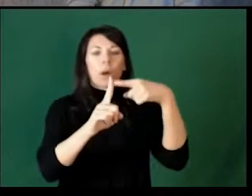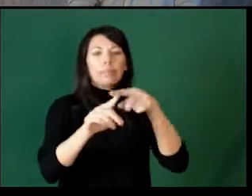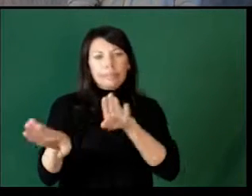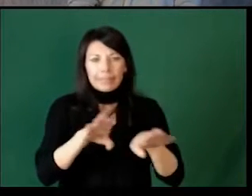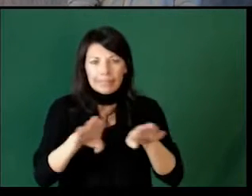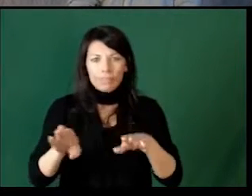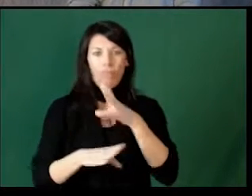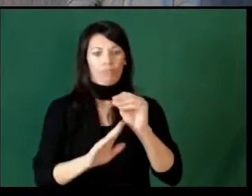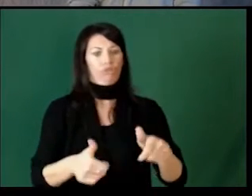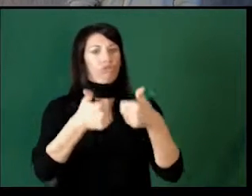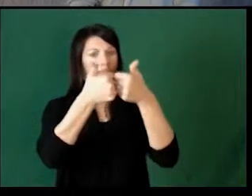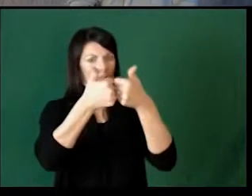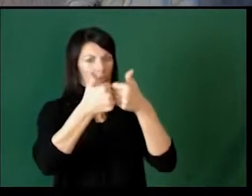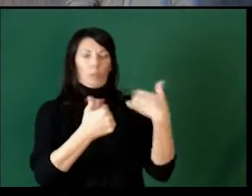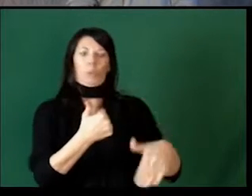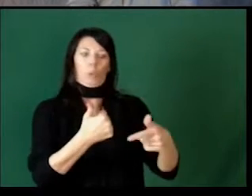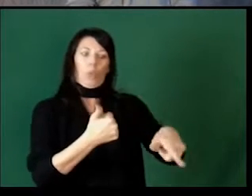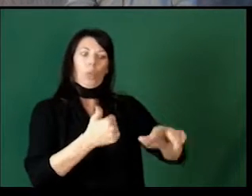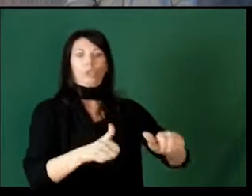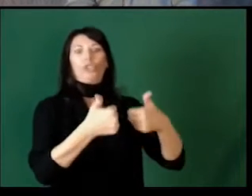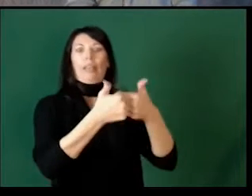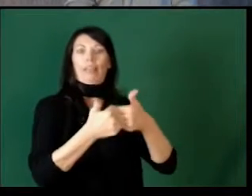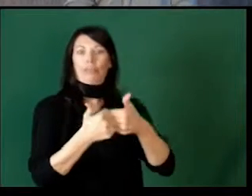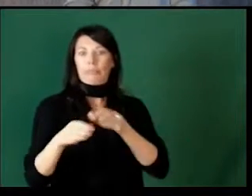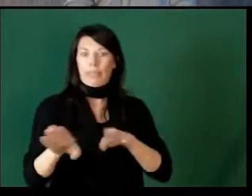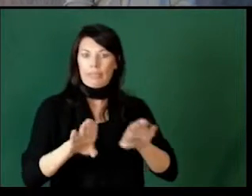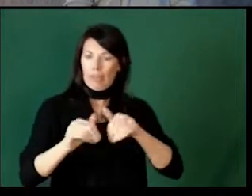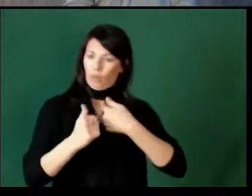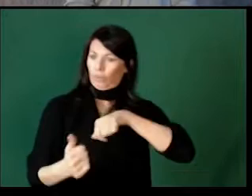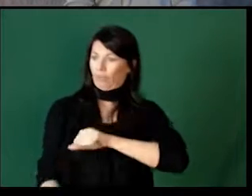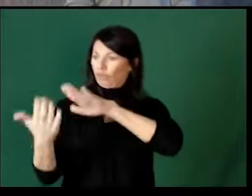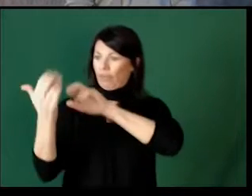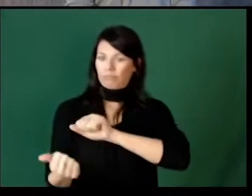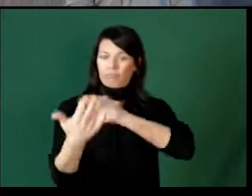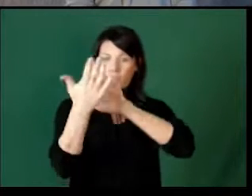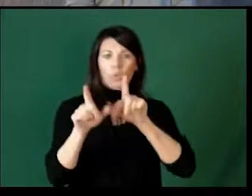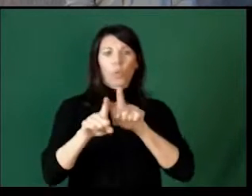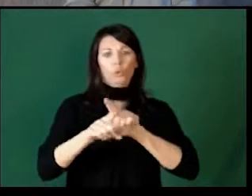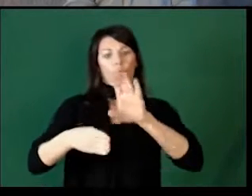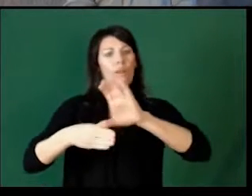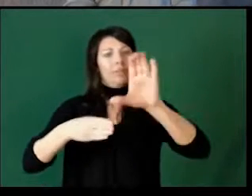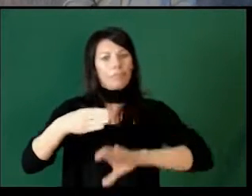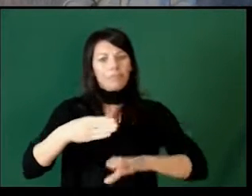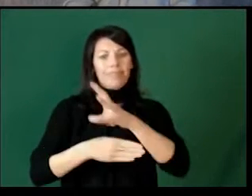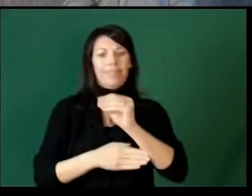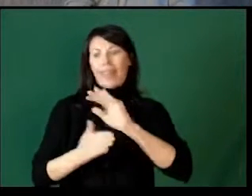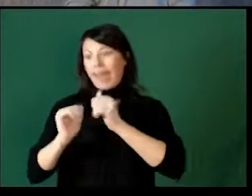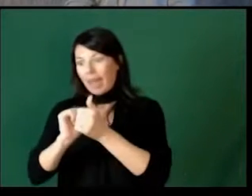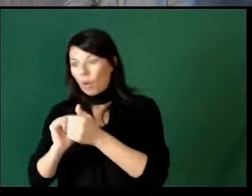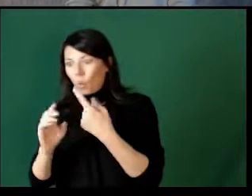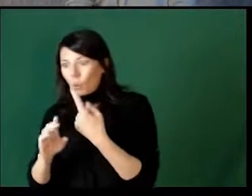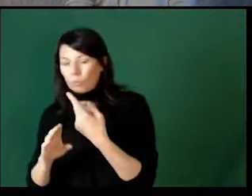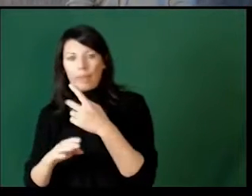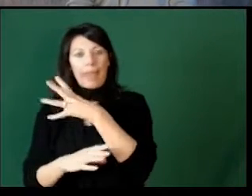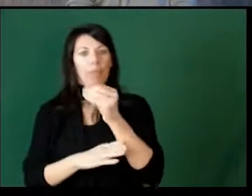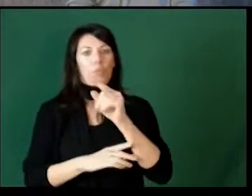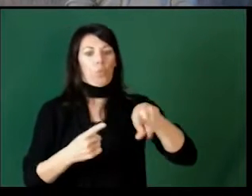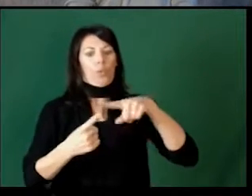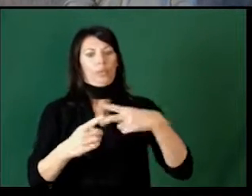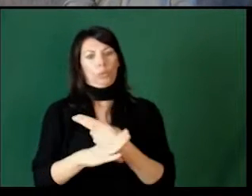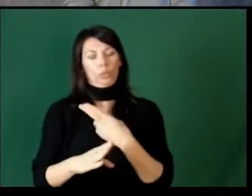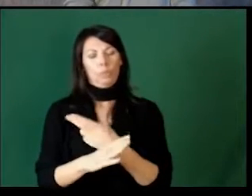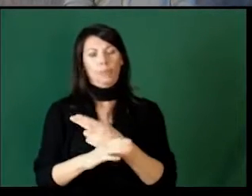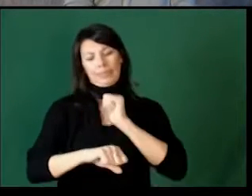positive behavior, challenges, those challenging behaviors, how do we address those, consequences, how and when,